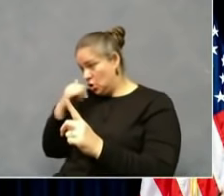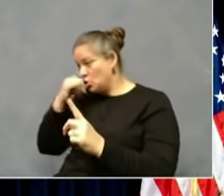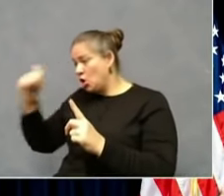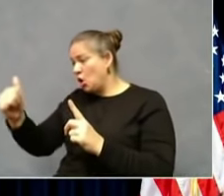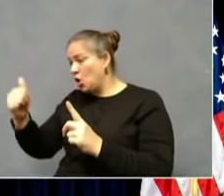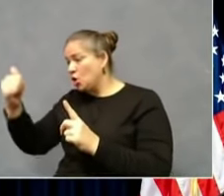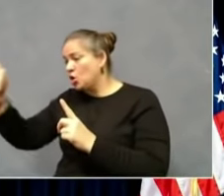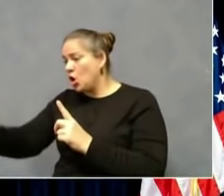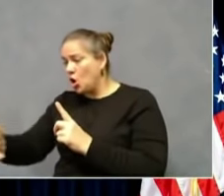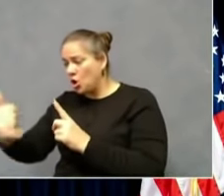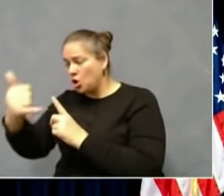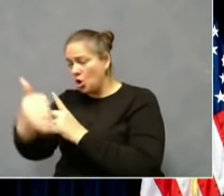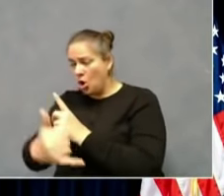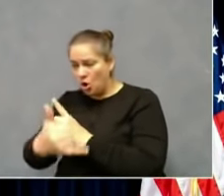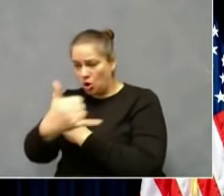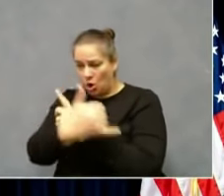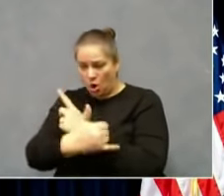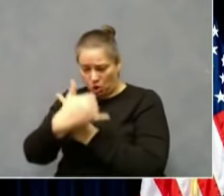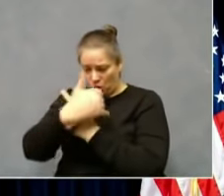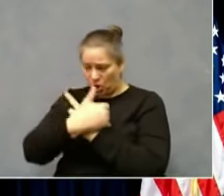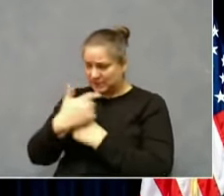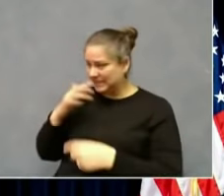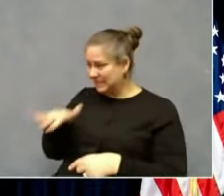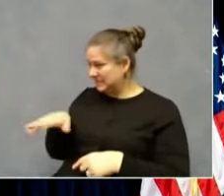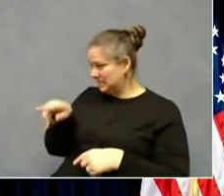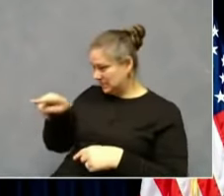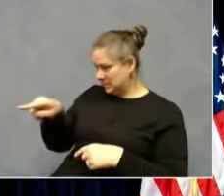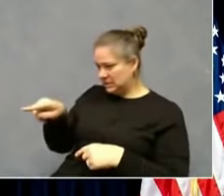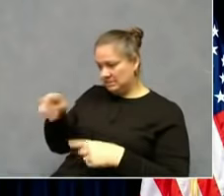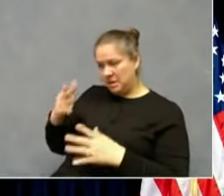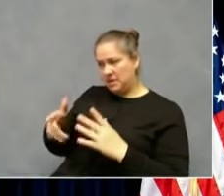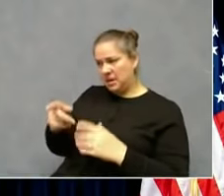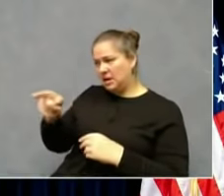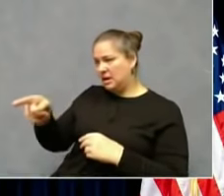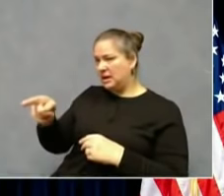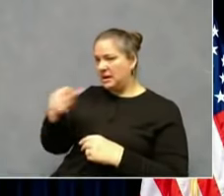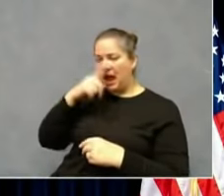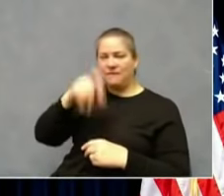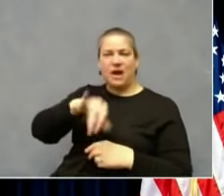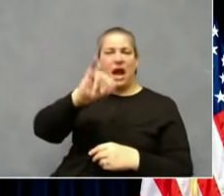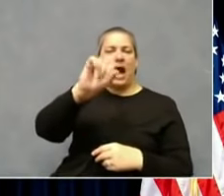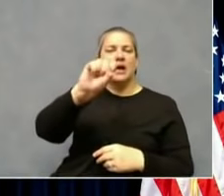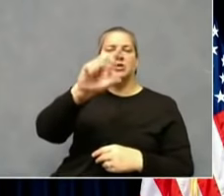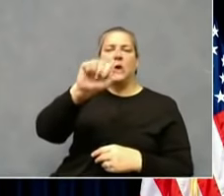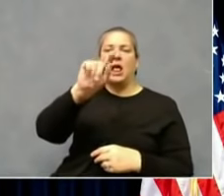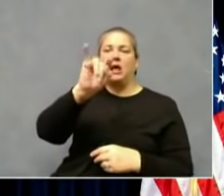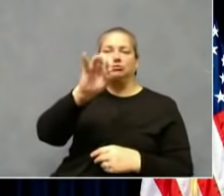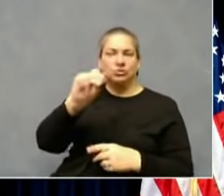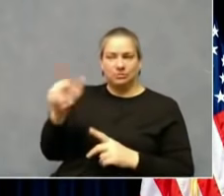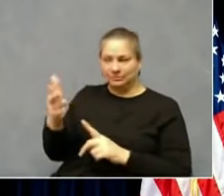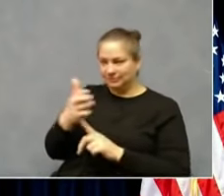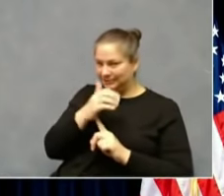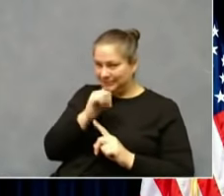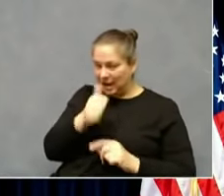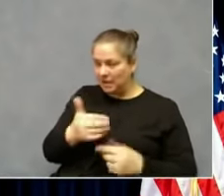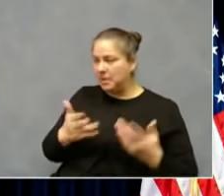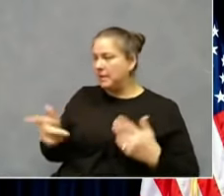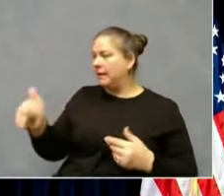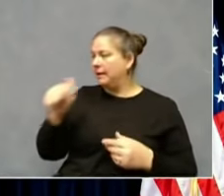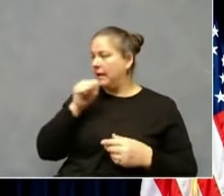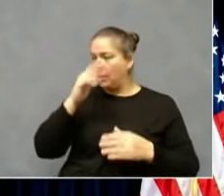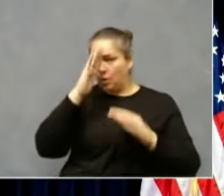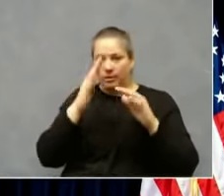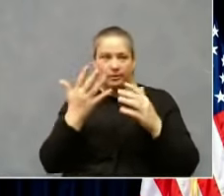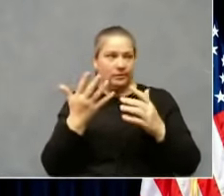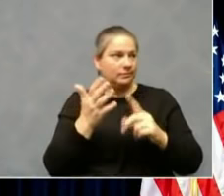individual, they might not get the isolation piece, how to deal with their family members, not to go to work, not to spread it through different